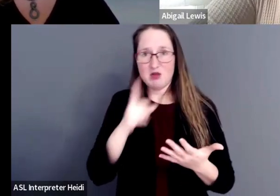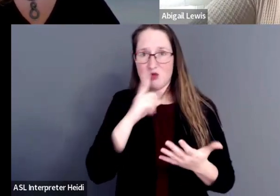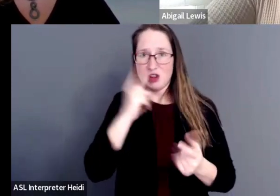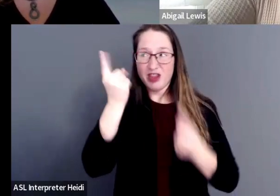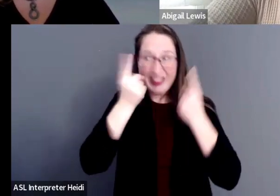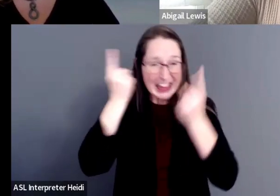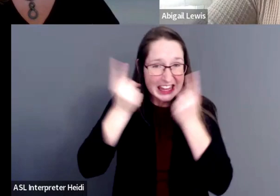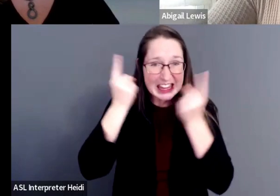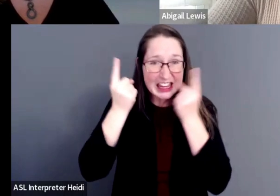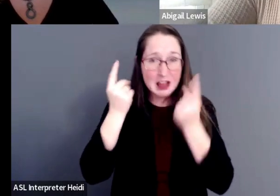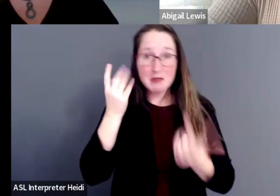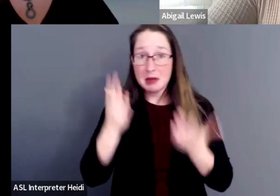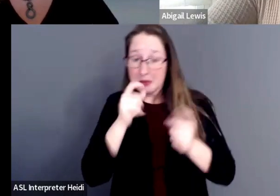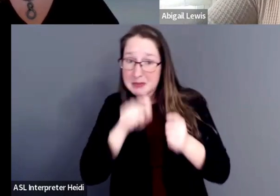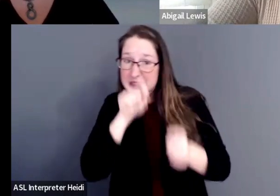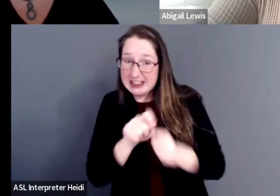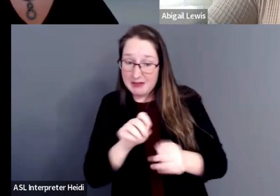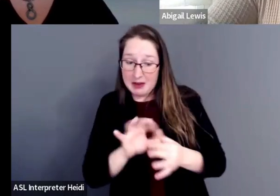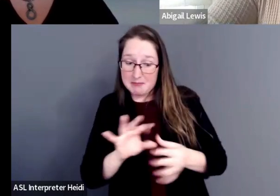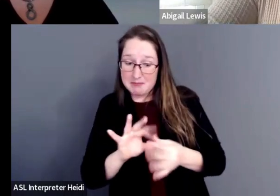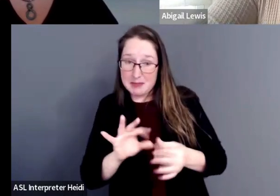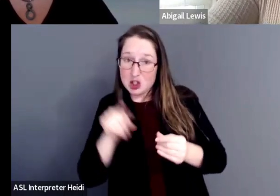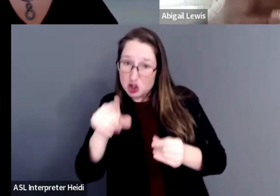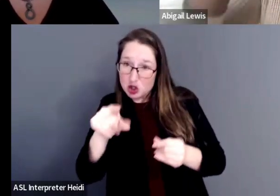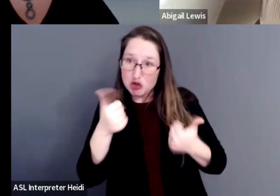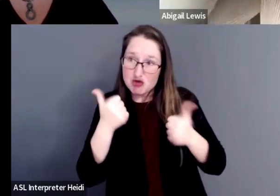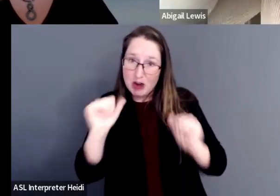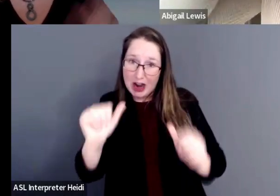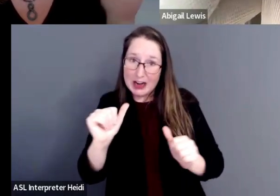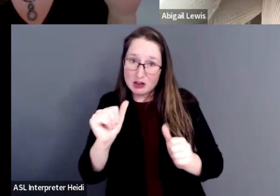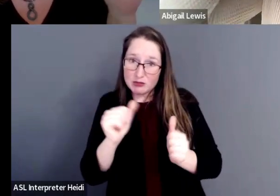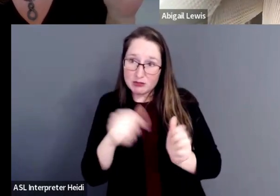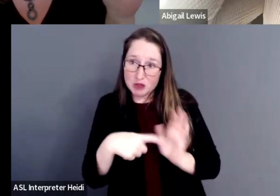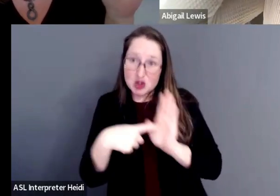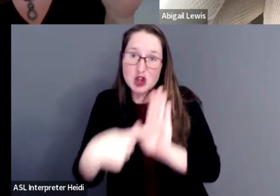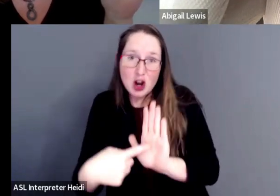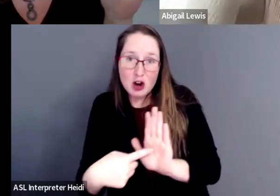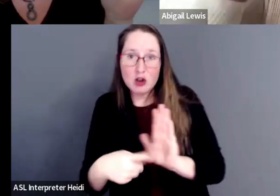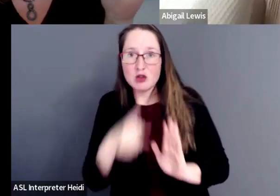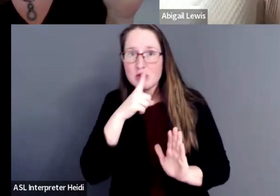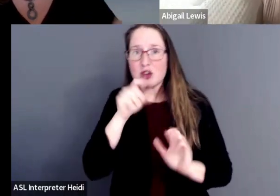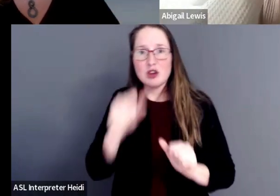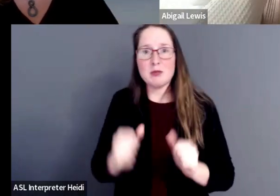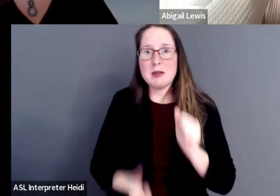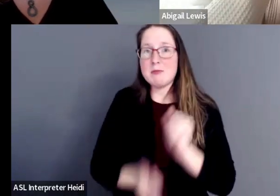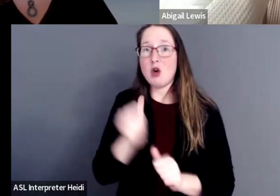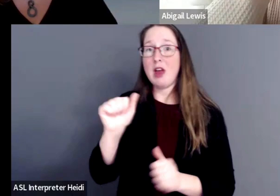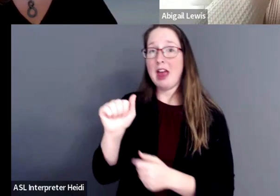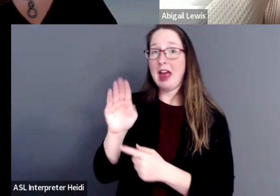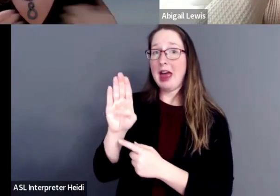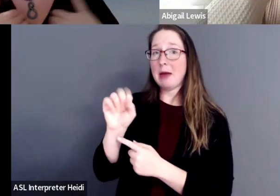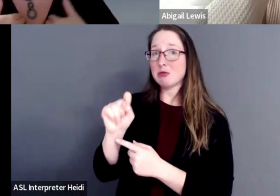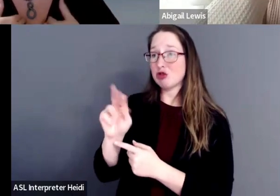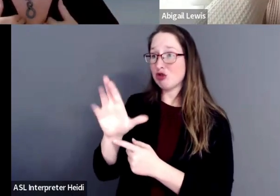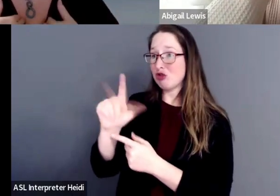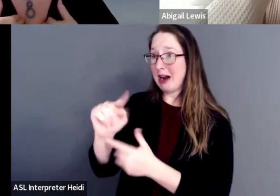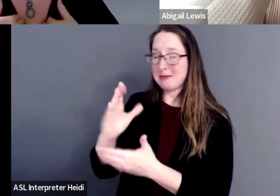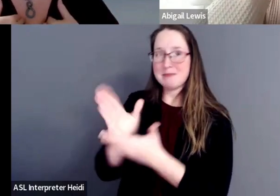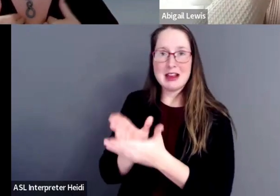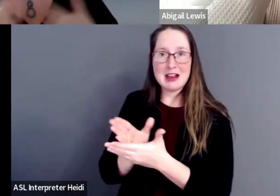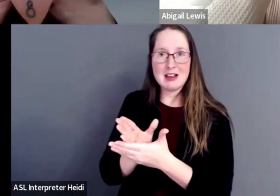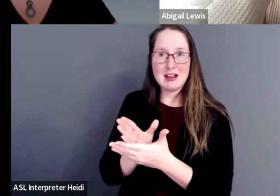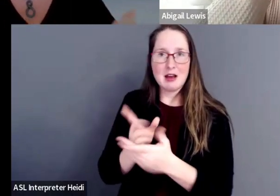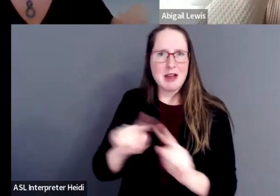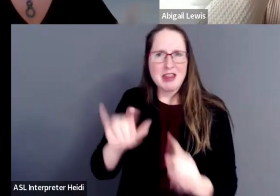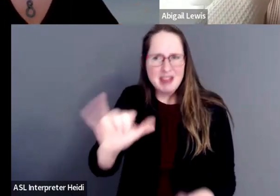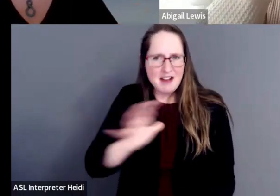maybe there's a specific message you want to put out there. I mean, it could be the most abstract piece, but it's okay because it's your own message.